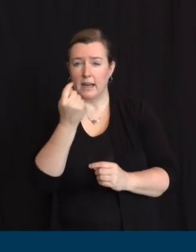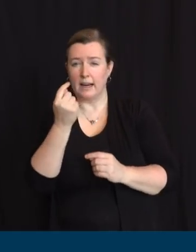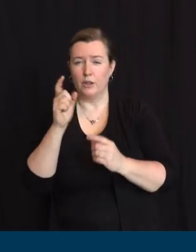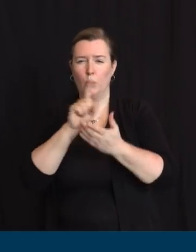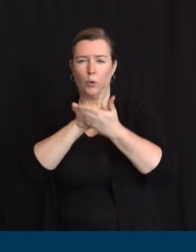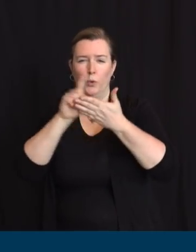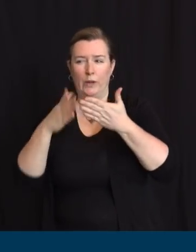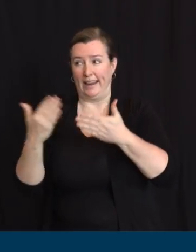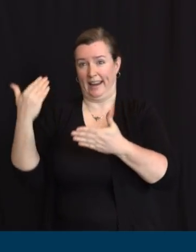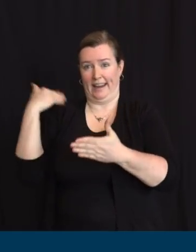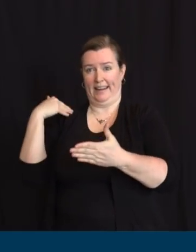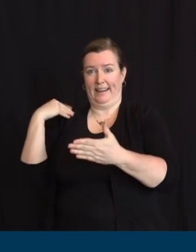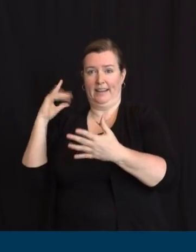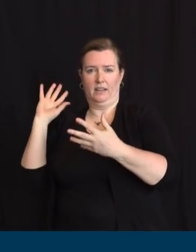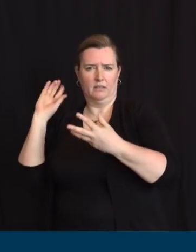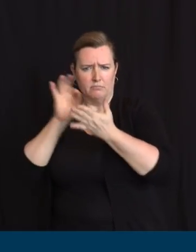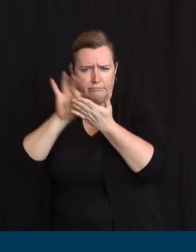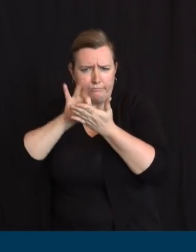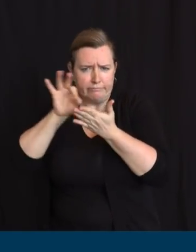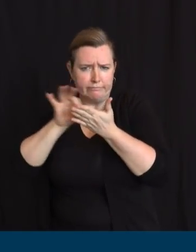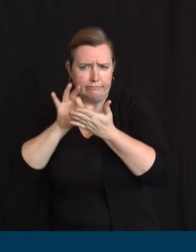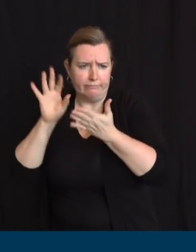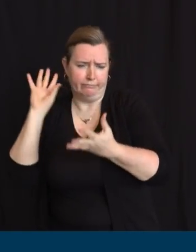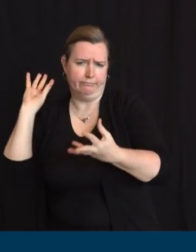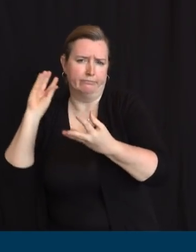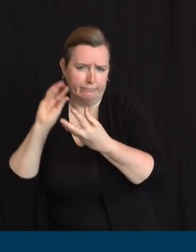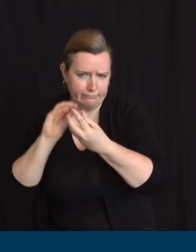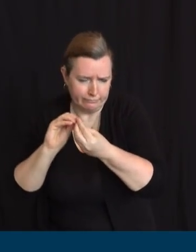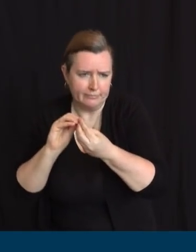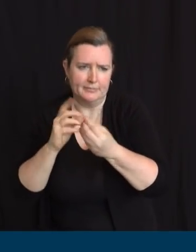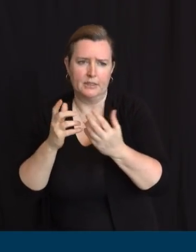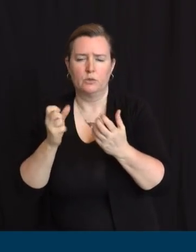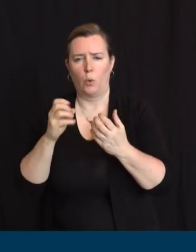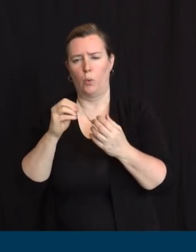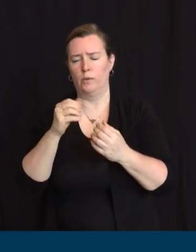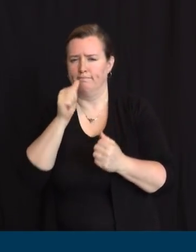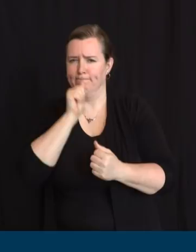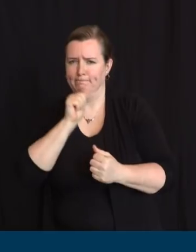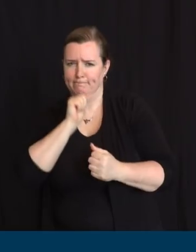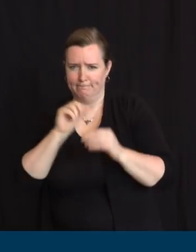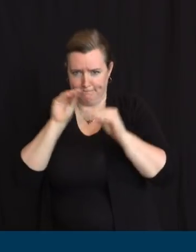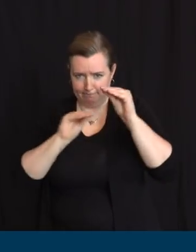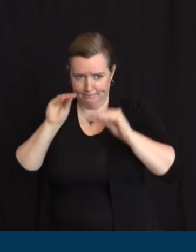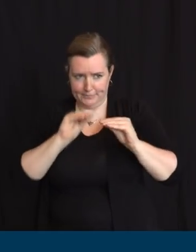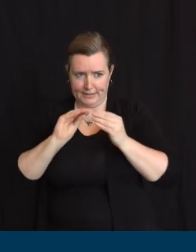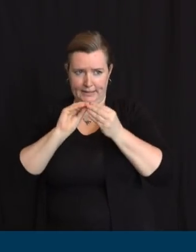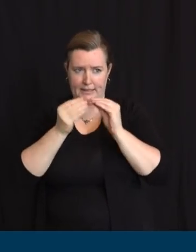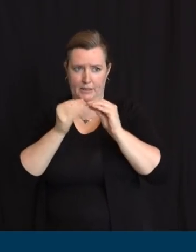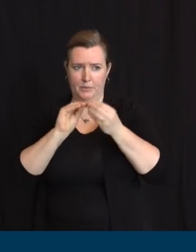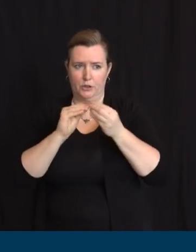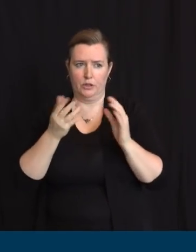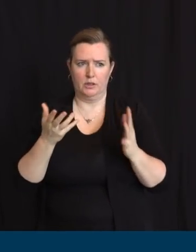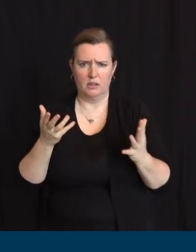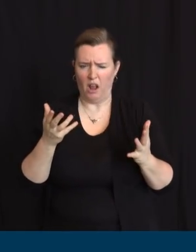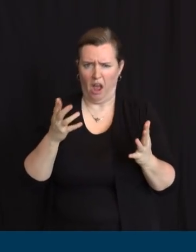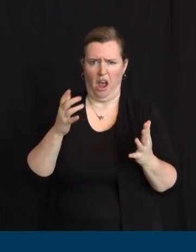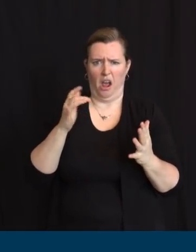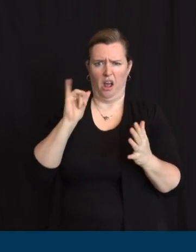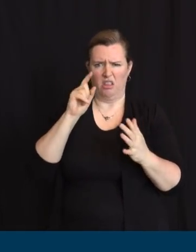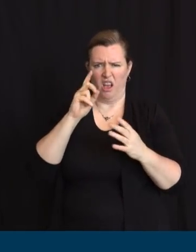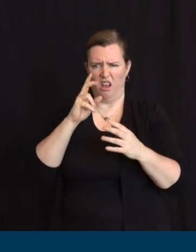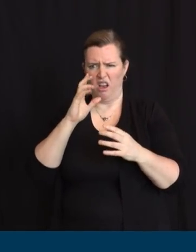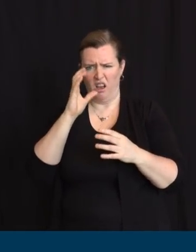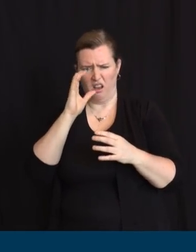So just bear with us. It doesn't make the numbers any easier, trust me. But I think there's a, you have to sort of look at Monday and Tuesday in sort of an averaging